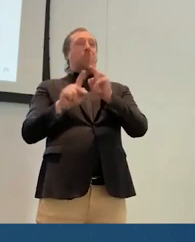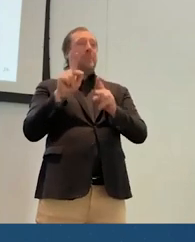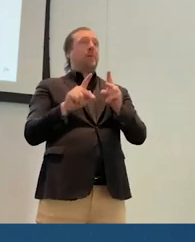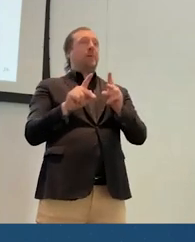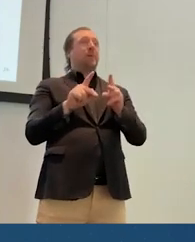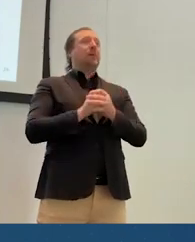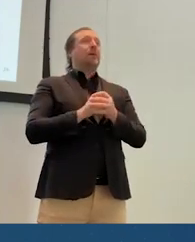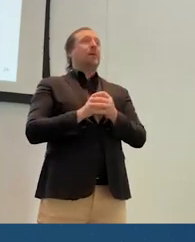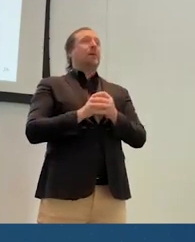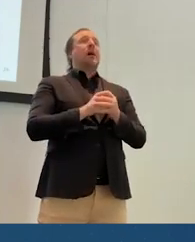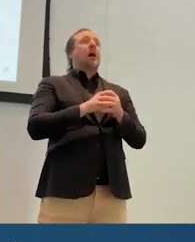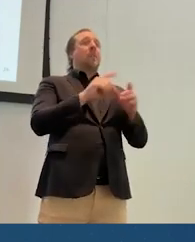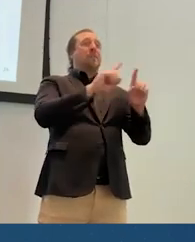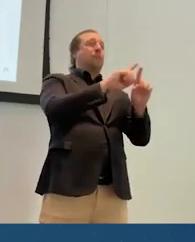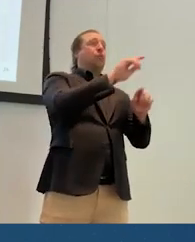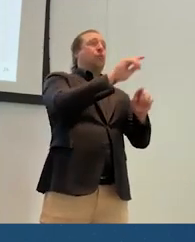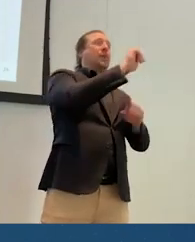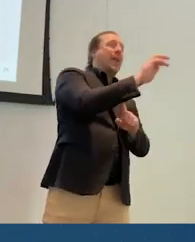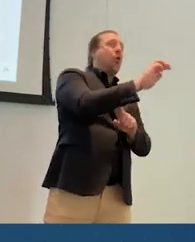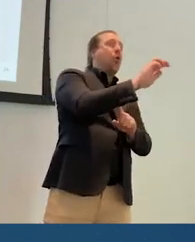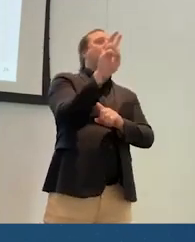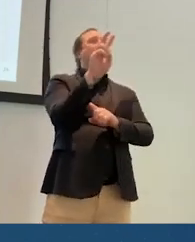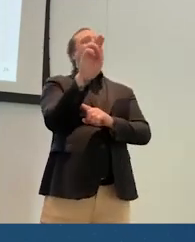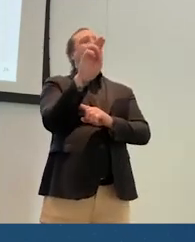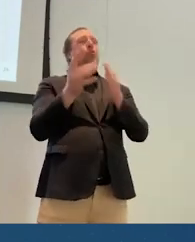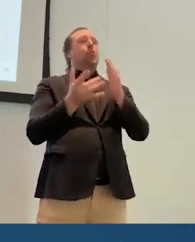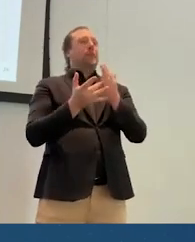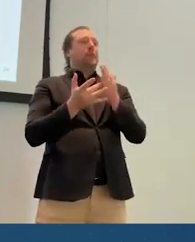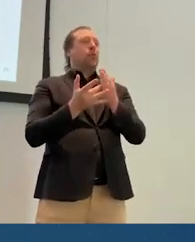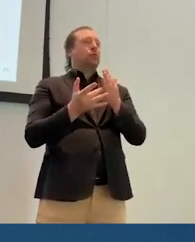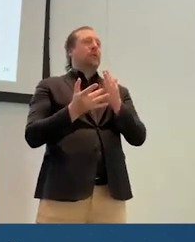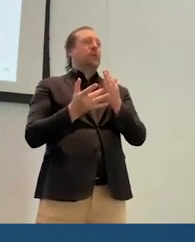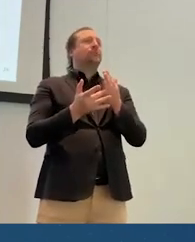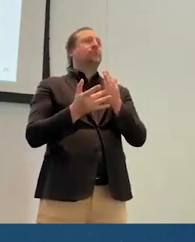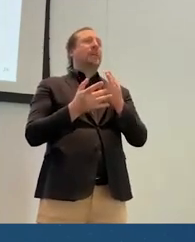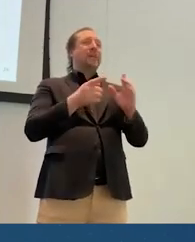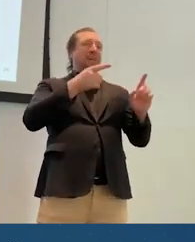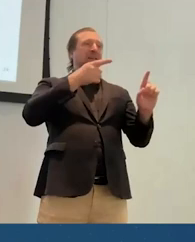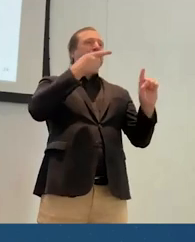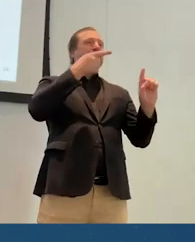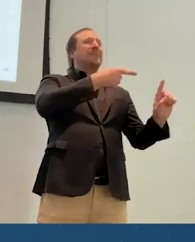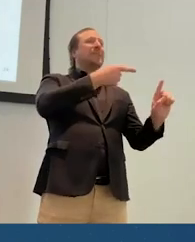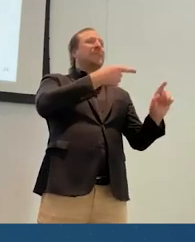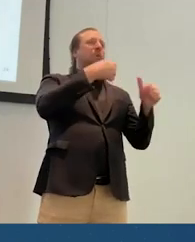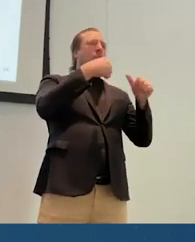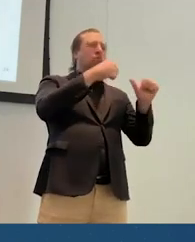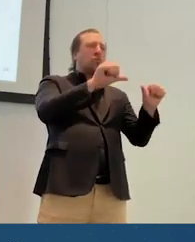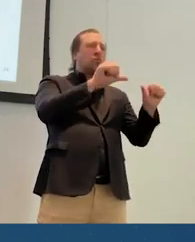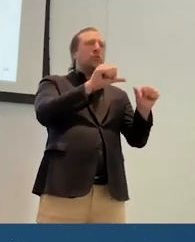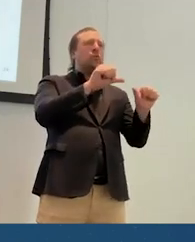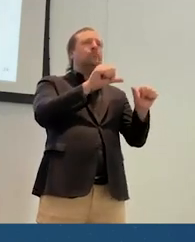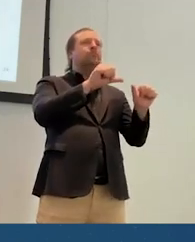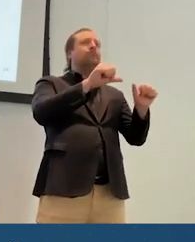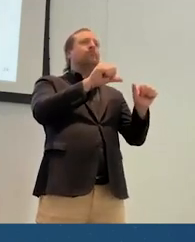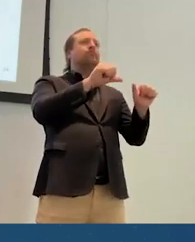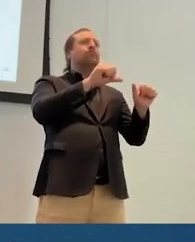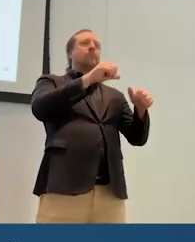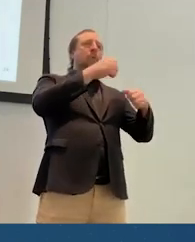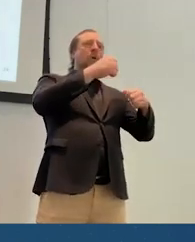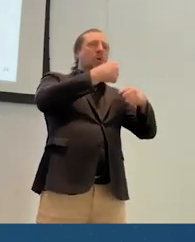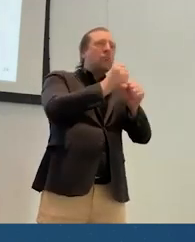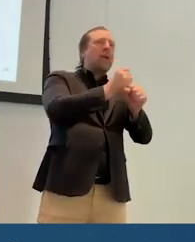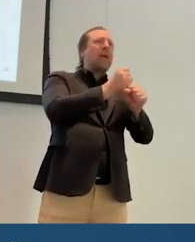augmented and virtual reality technologies. And specifically, we're looking at how we can make the mainstream technologies